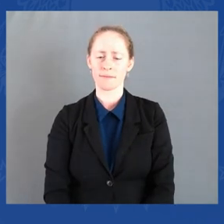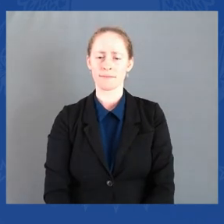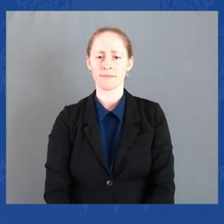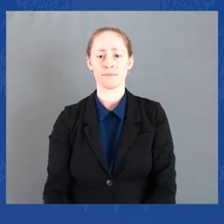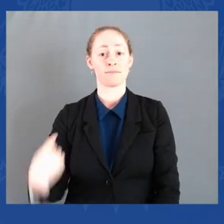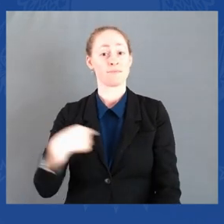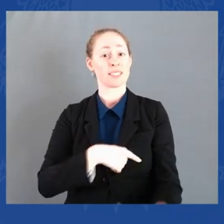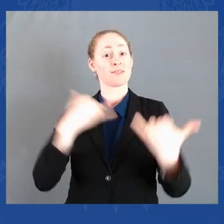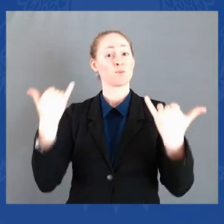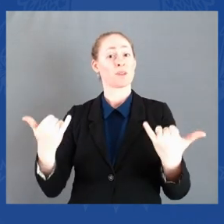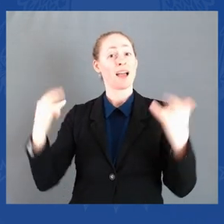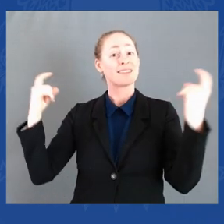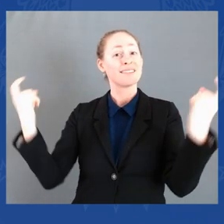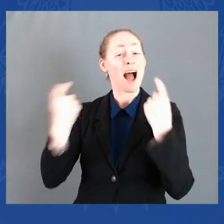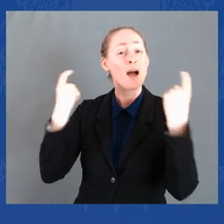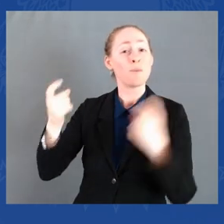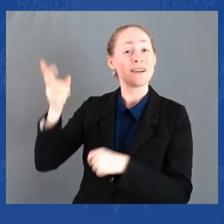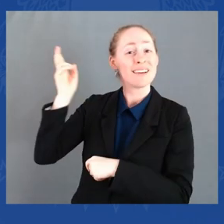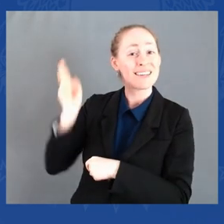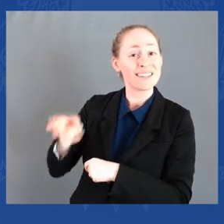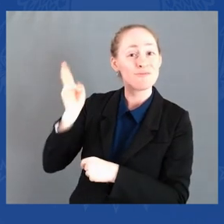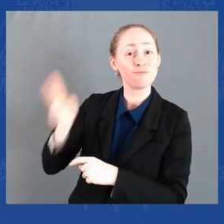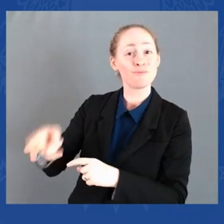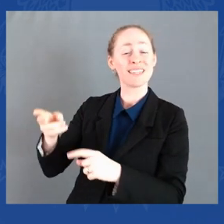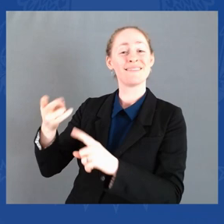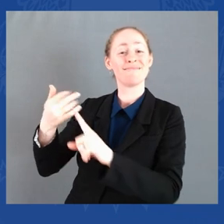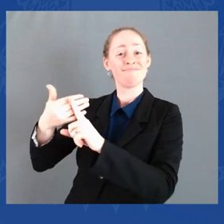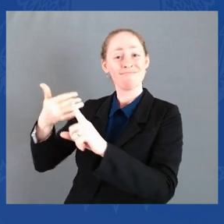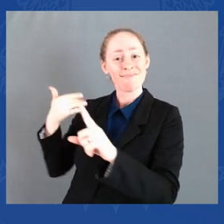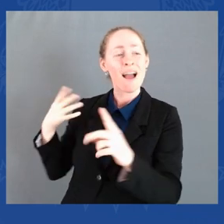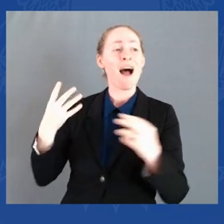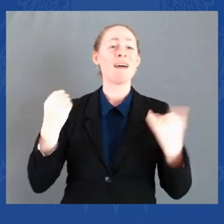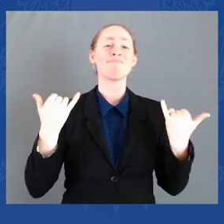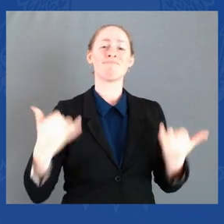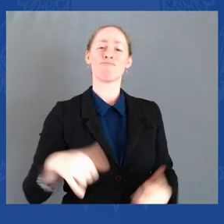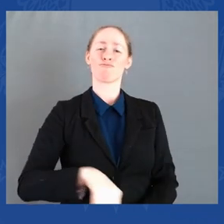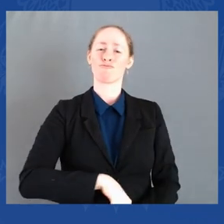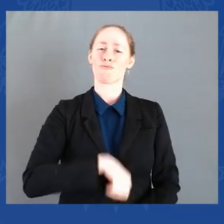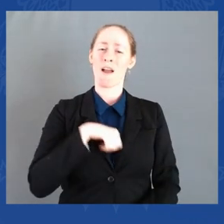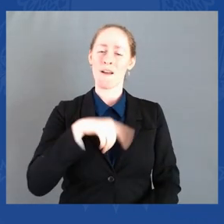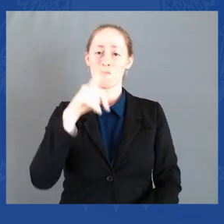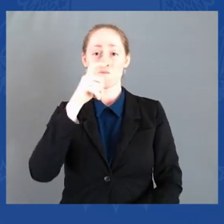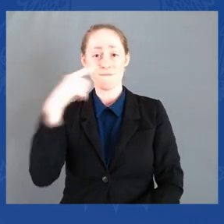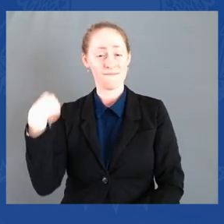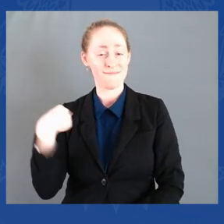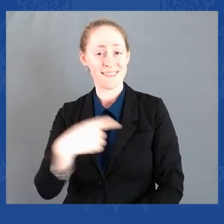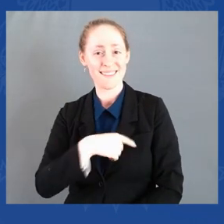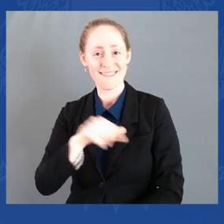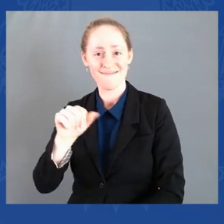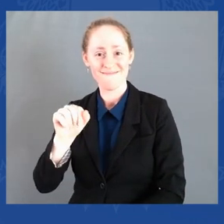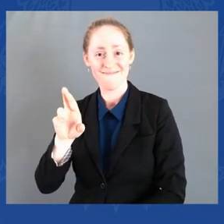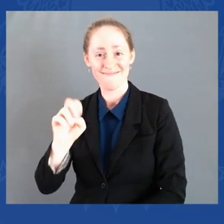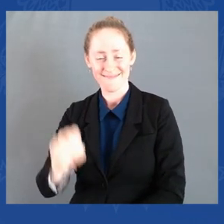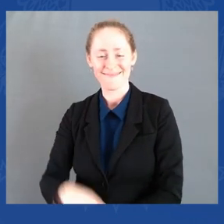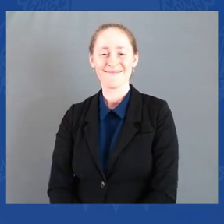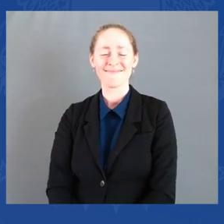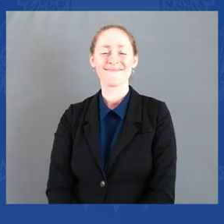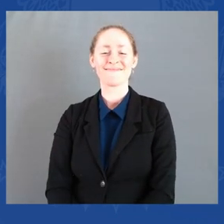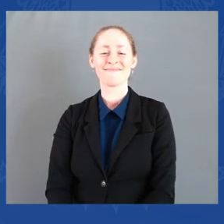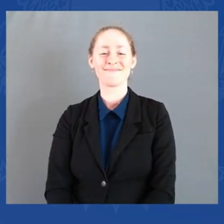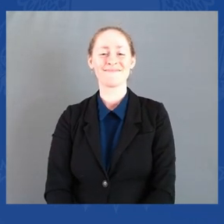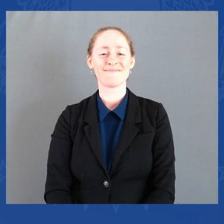And we know that those who allowed us to be here and paved the path for us to be present at this moment